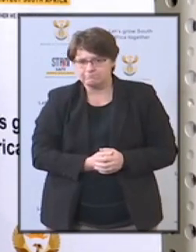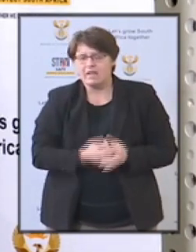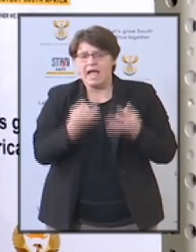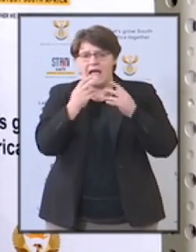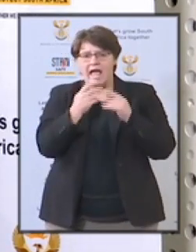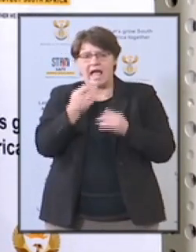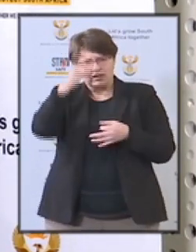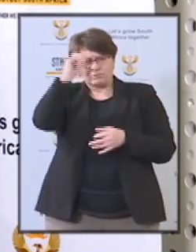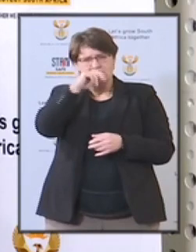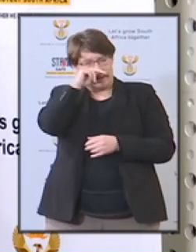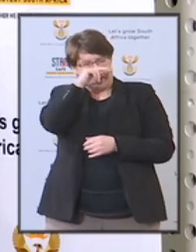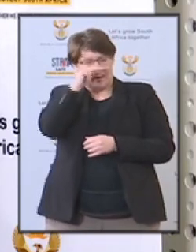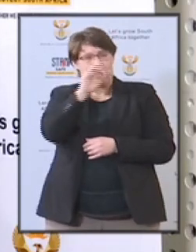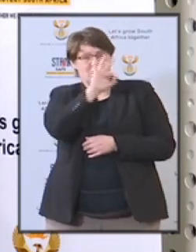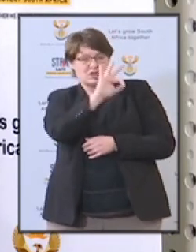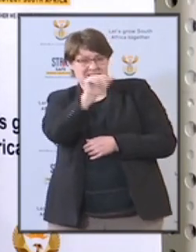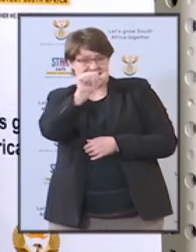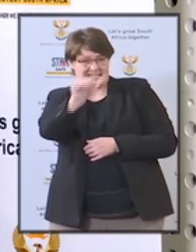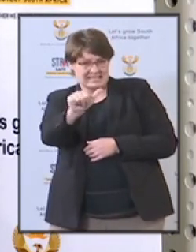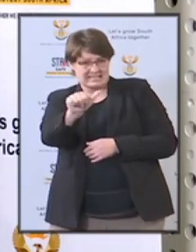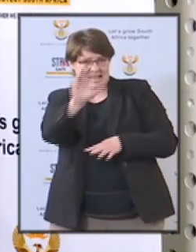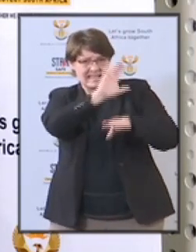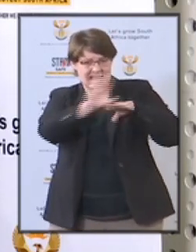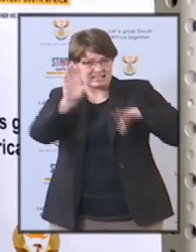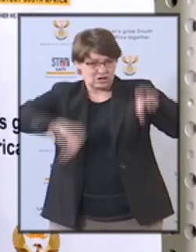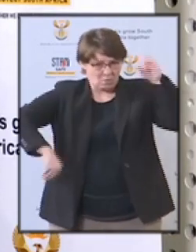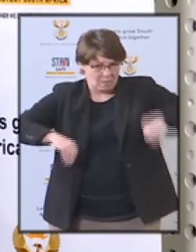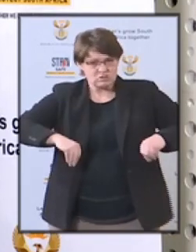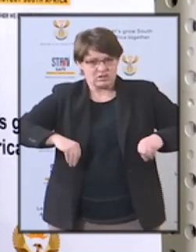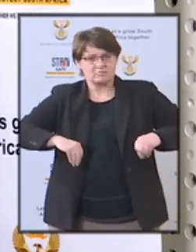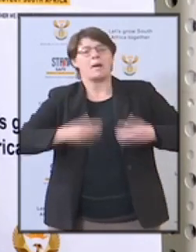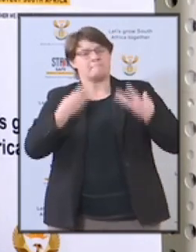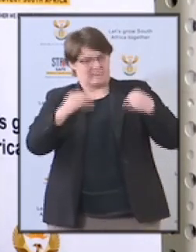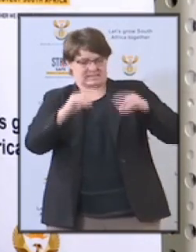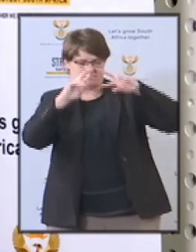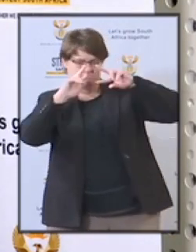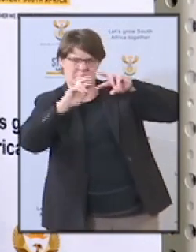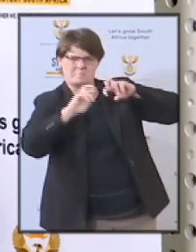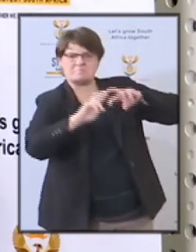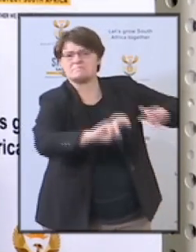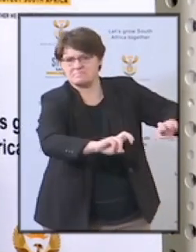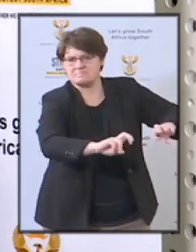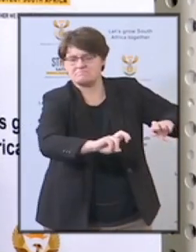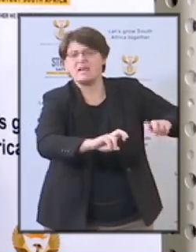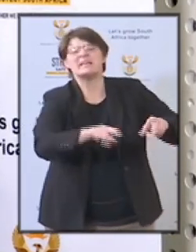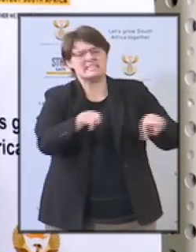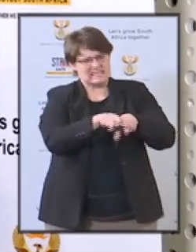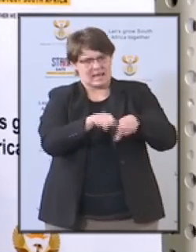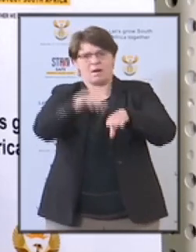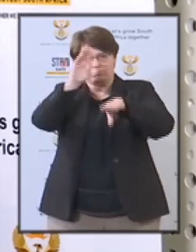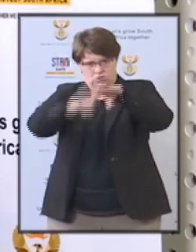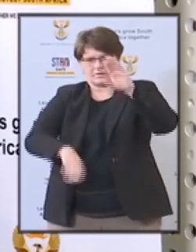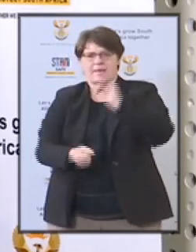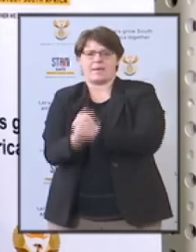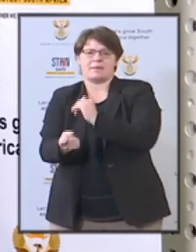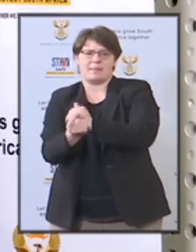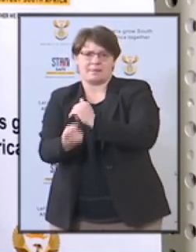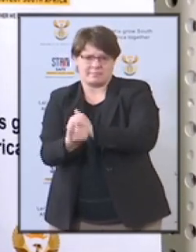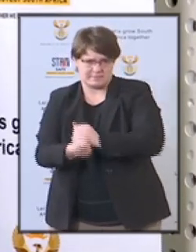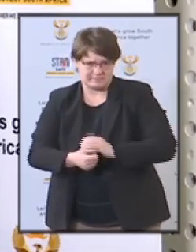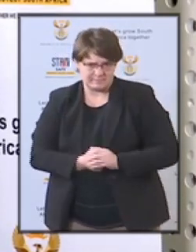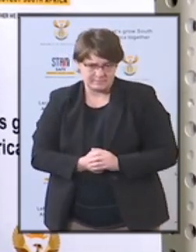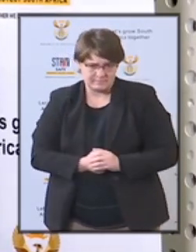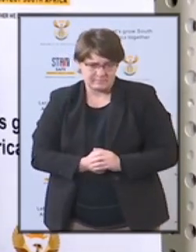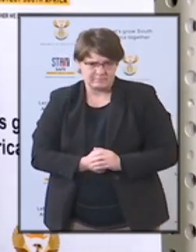36 corruption-related cases are at various stages of investigation and prosecution. These cases send